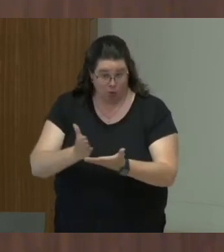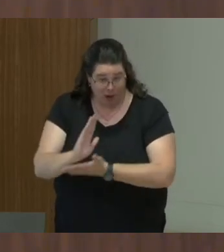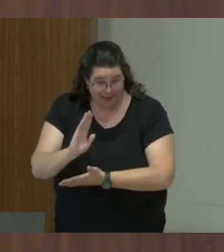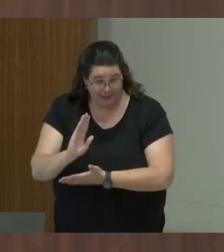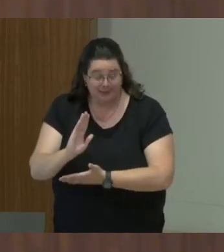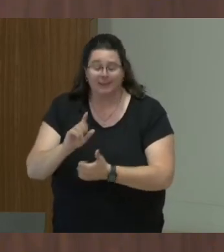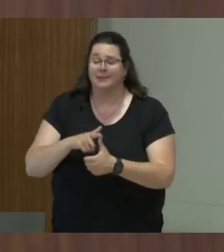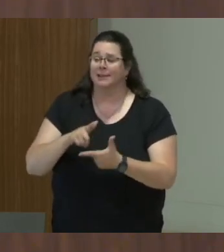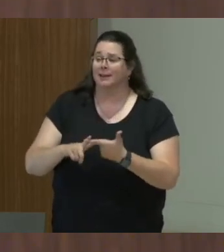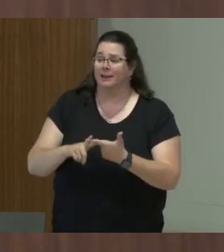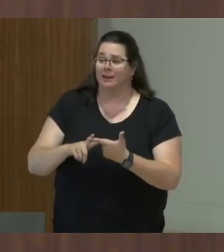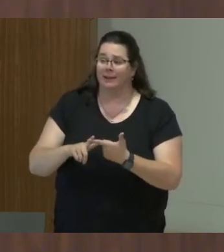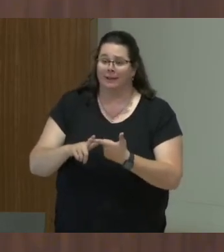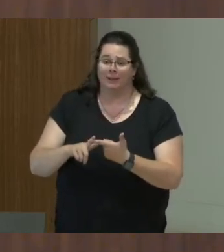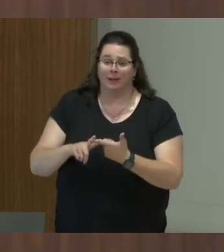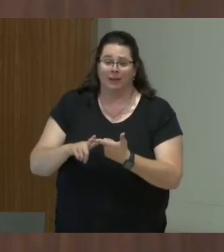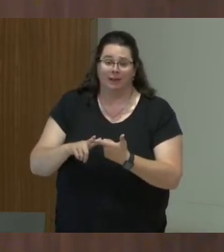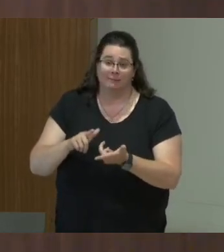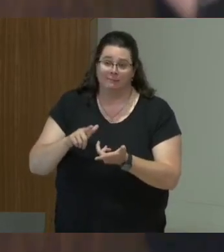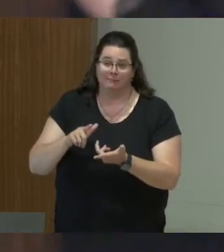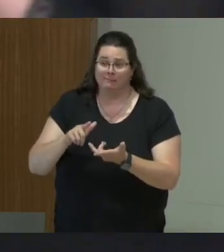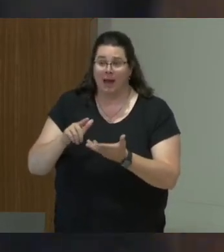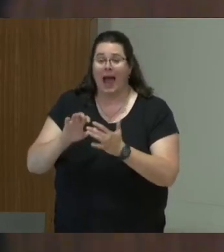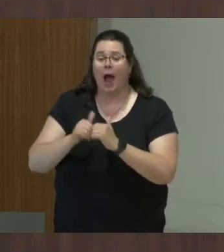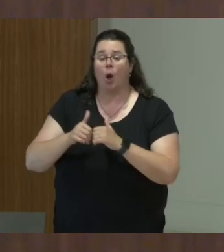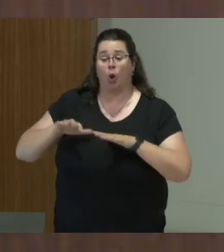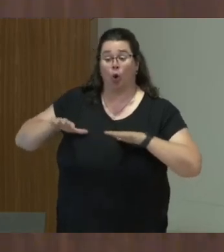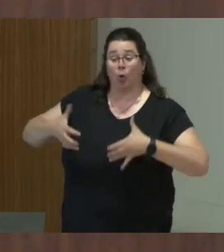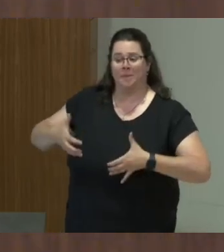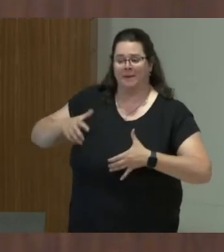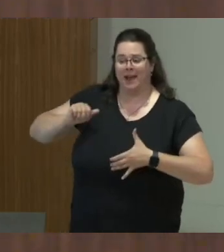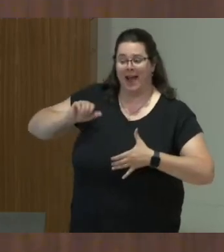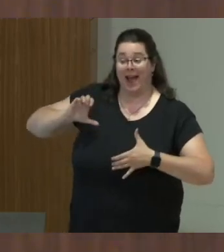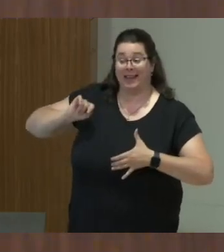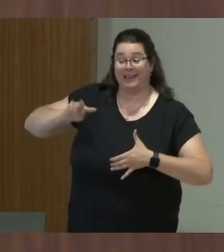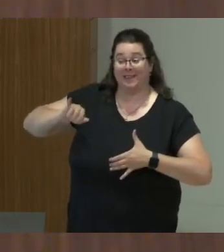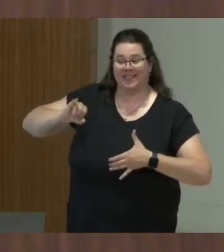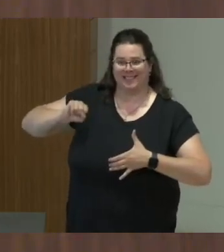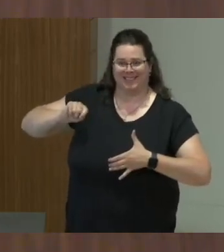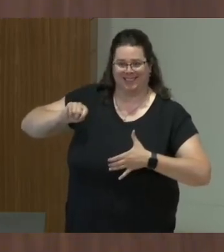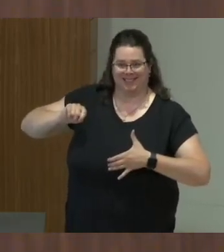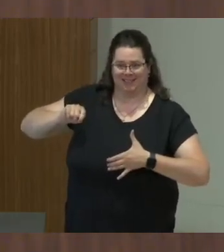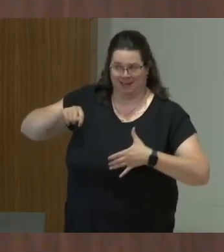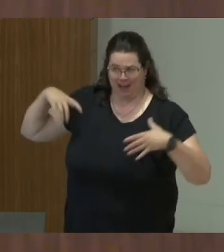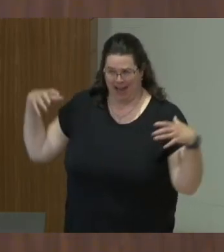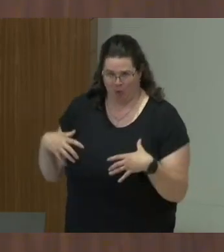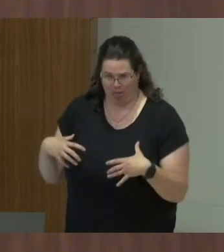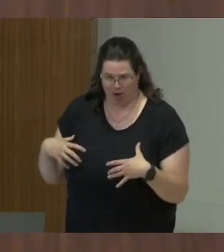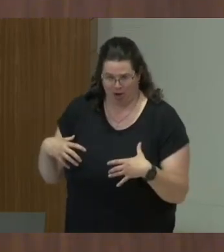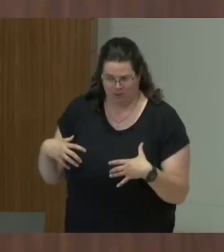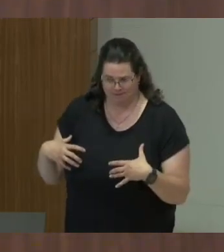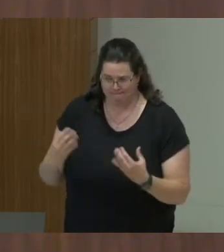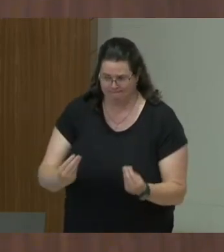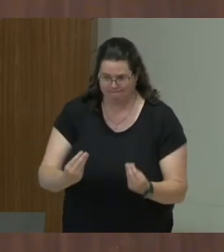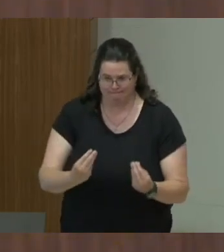in terms of disabled children, how a group of activists and advocates got together to work towards framing